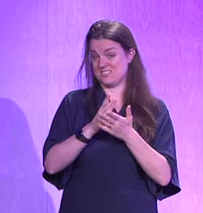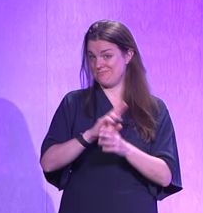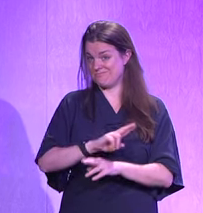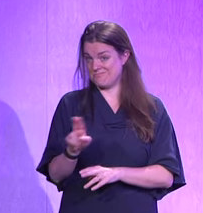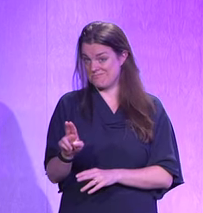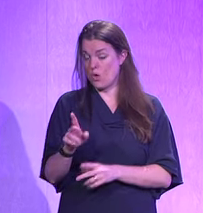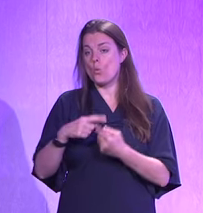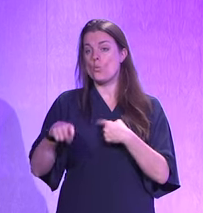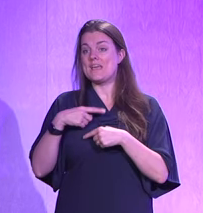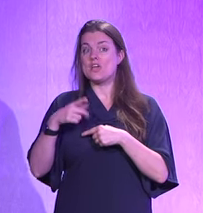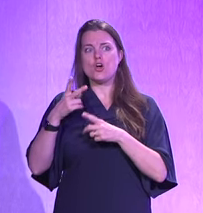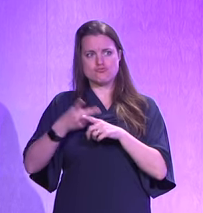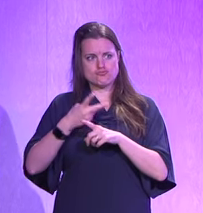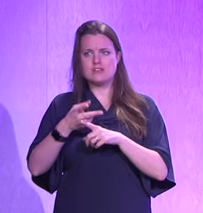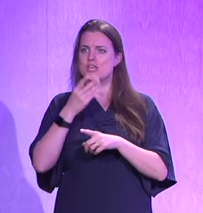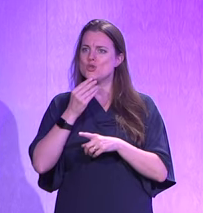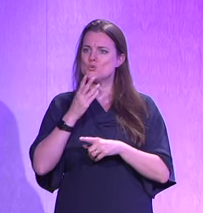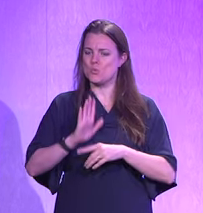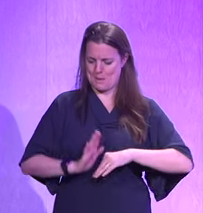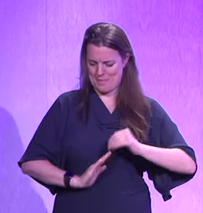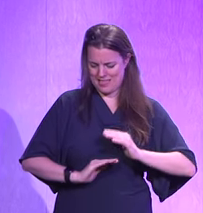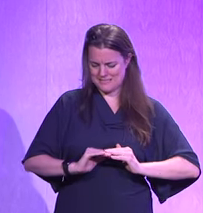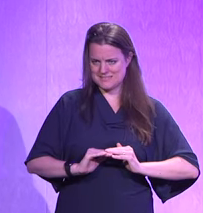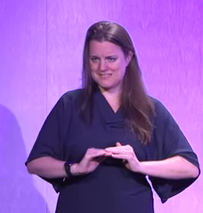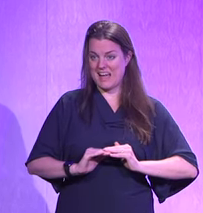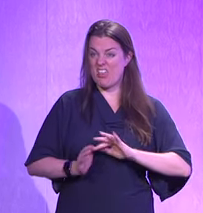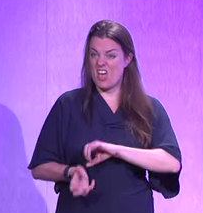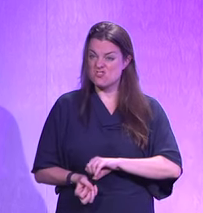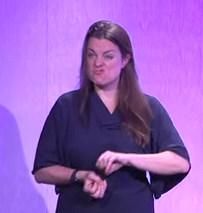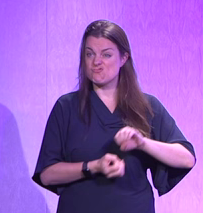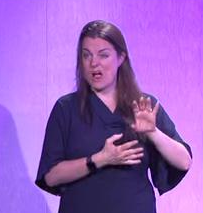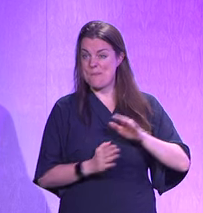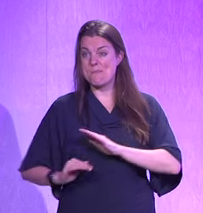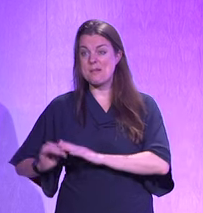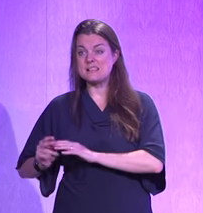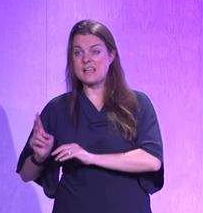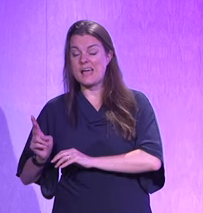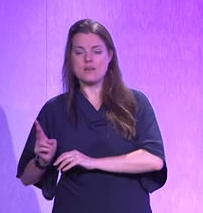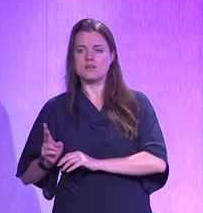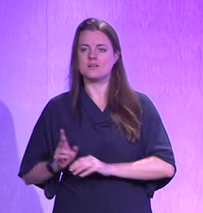On the contrary, we reuse, we build on top of existing knowledge.